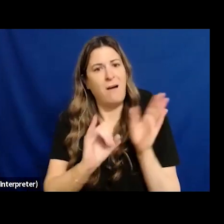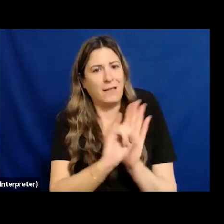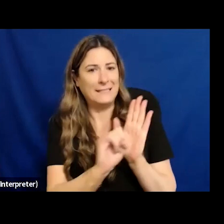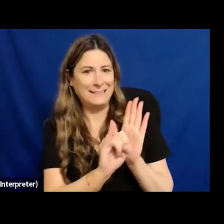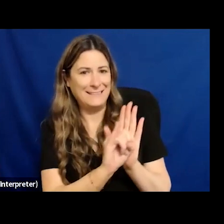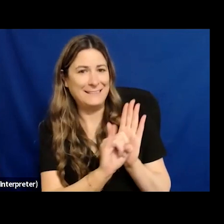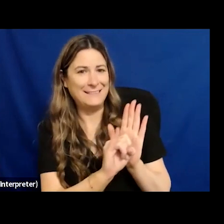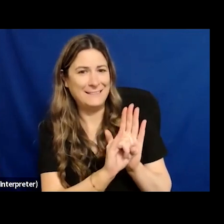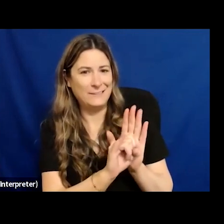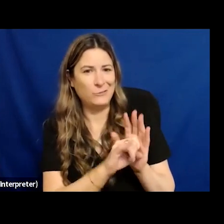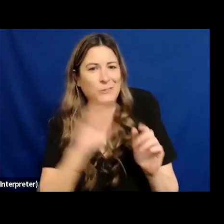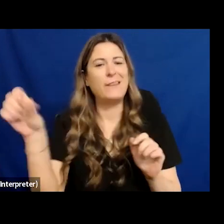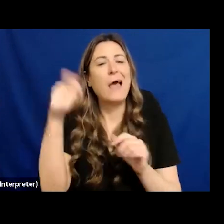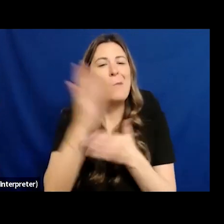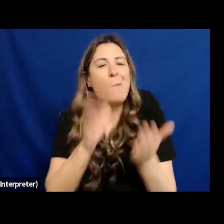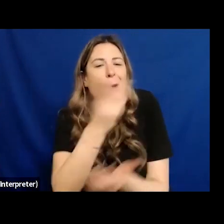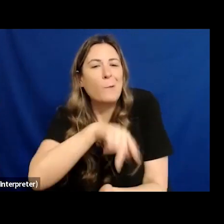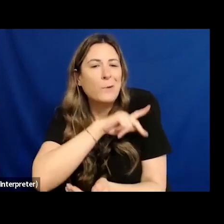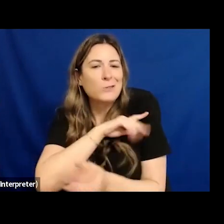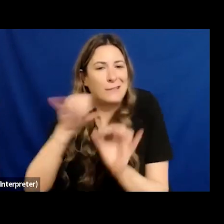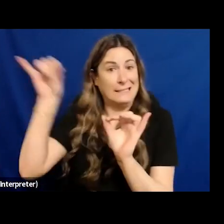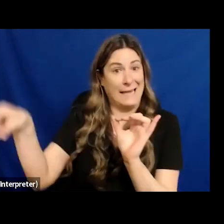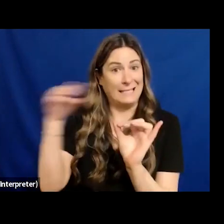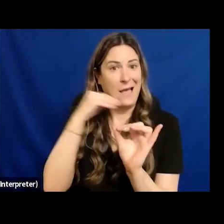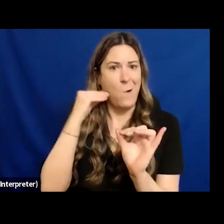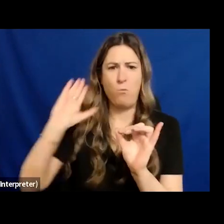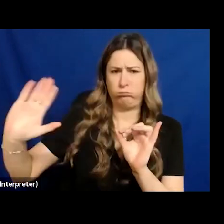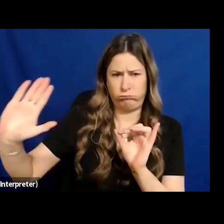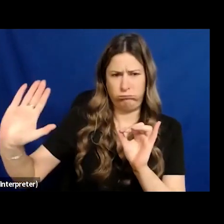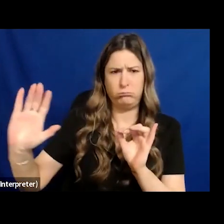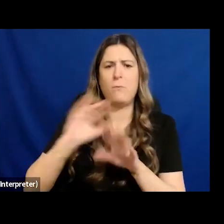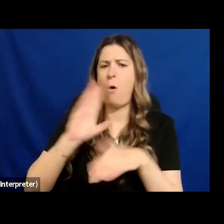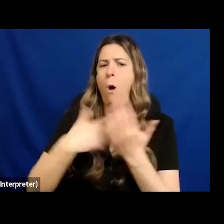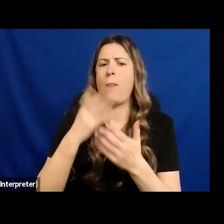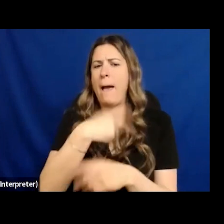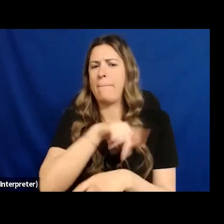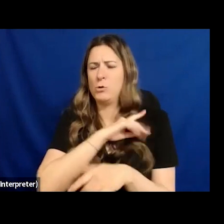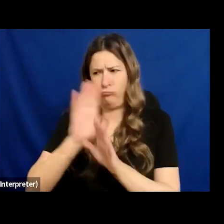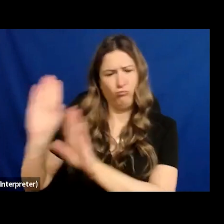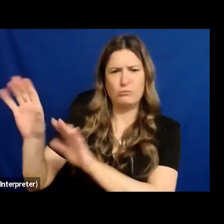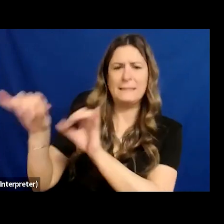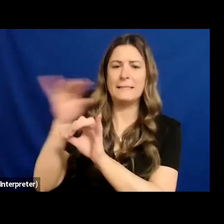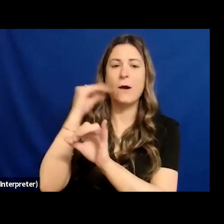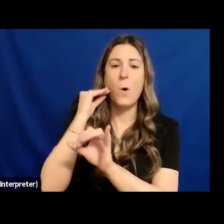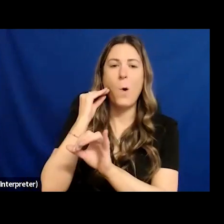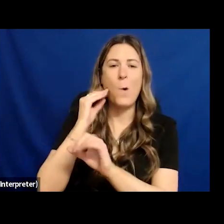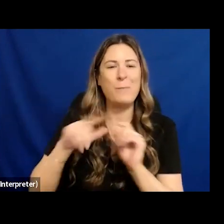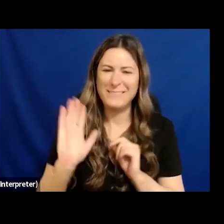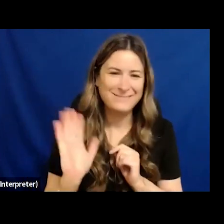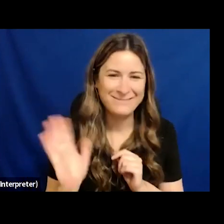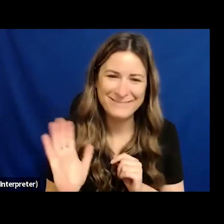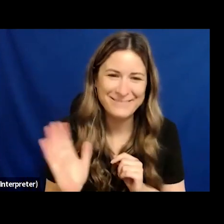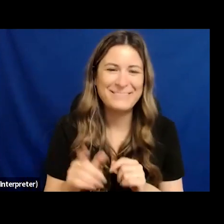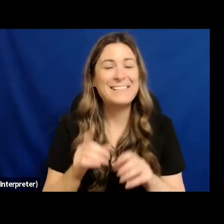stays at home and it doesn't intrude but the reality is we know that we're looking for a quality of life and